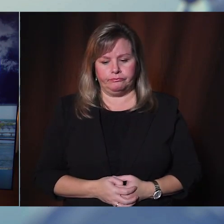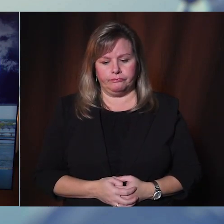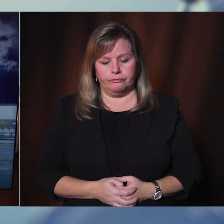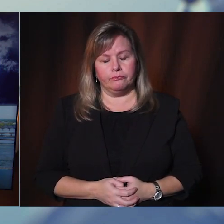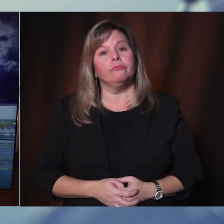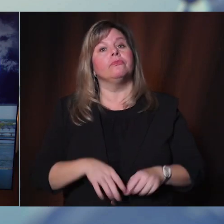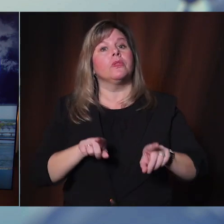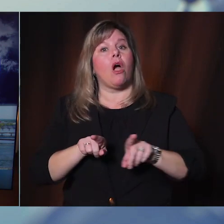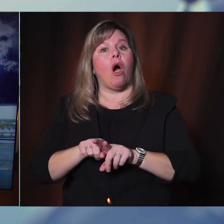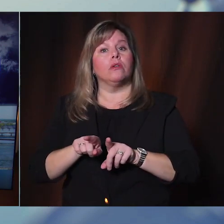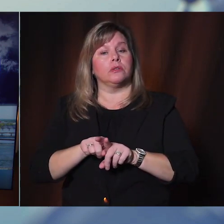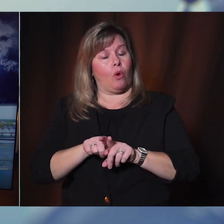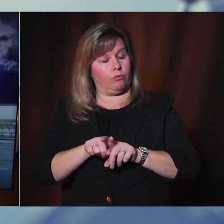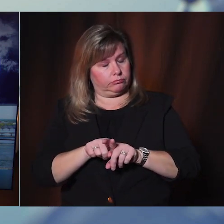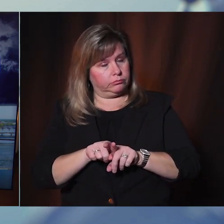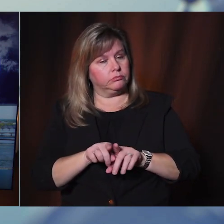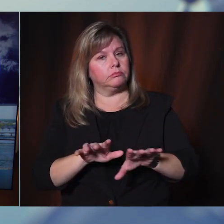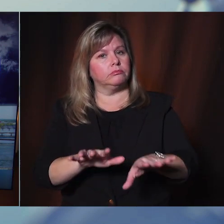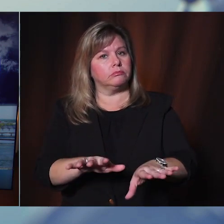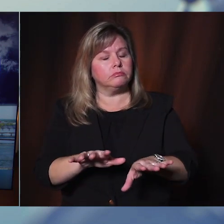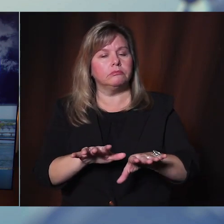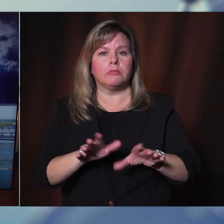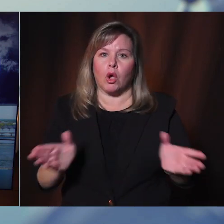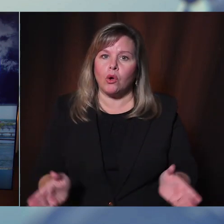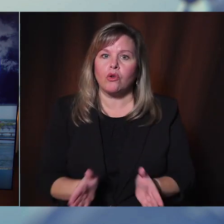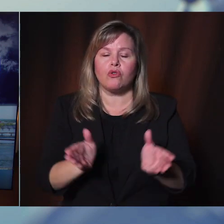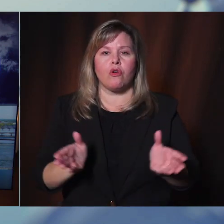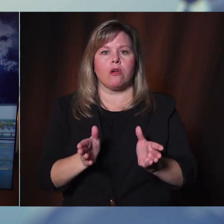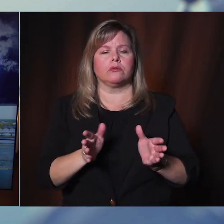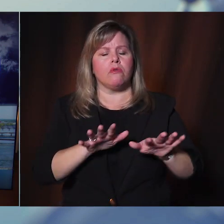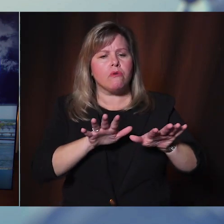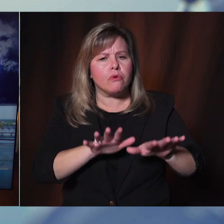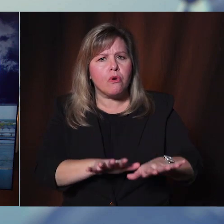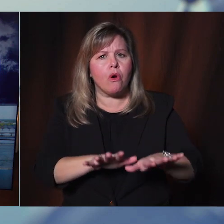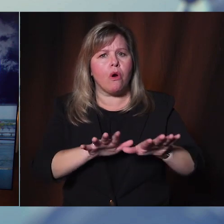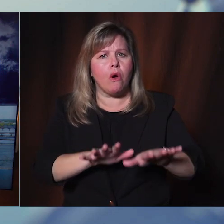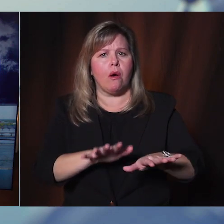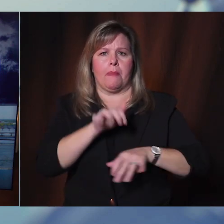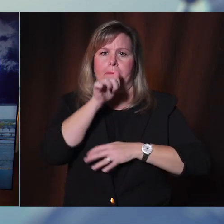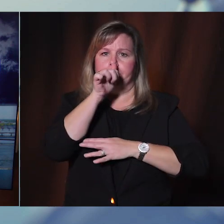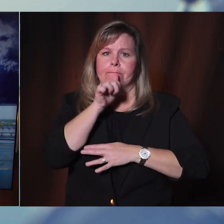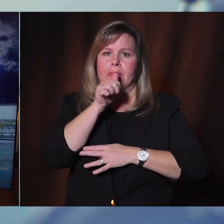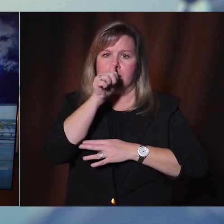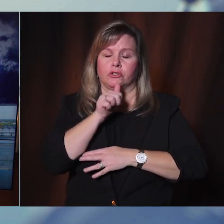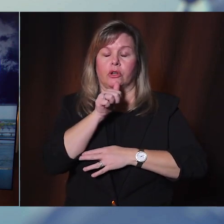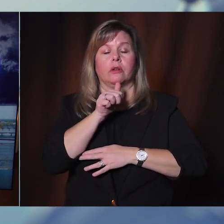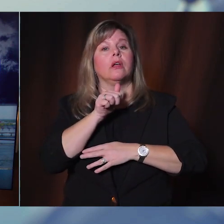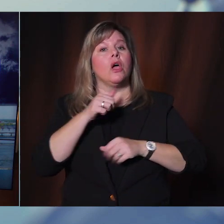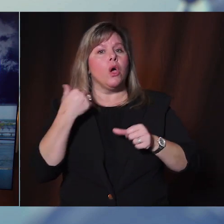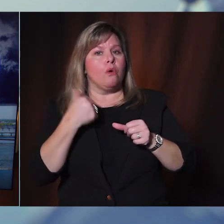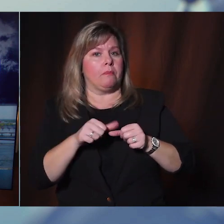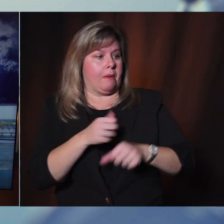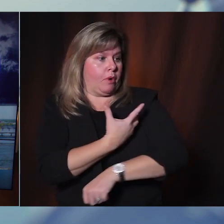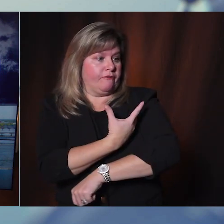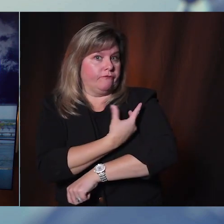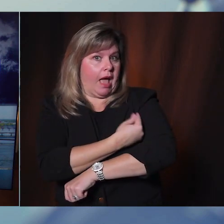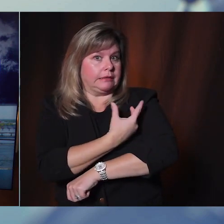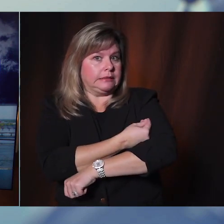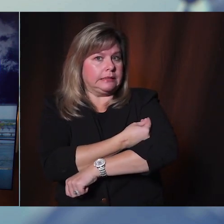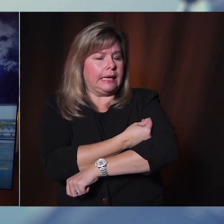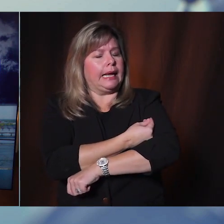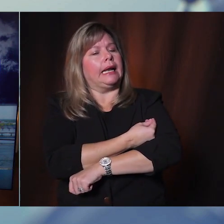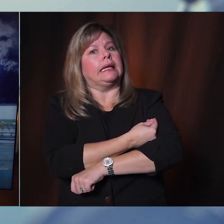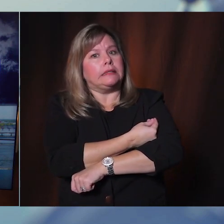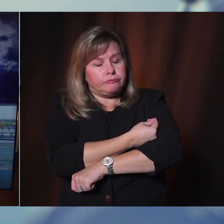I also need to encourage you to remain calm and be patient. The supply of vaccine is extremely limited